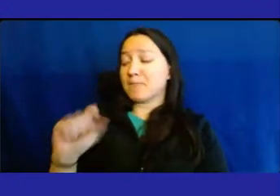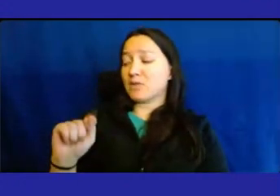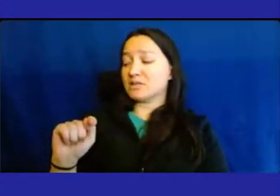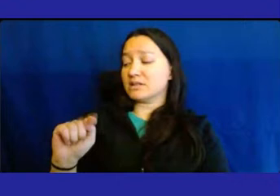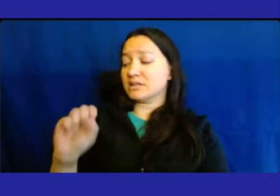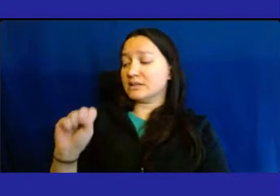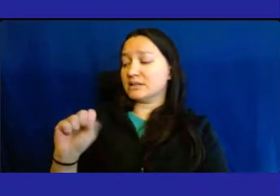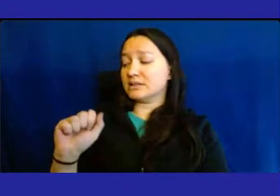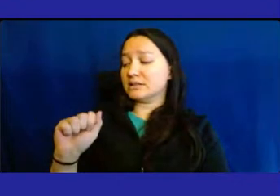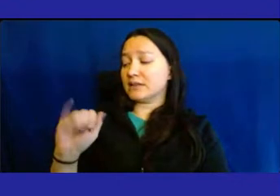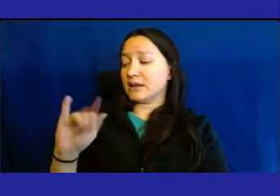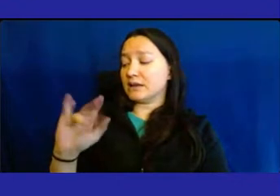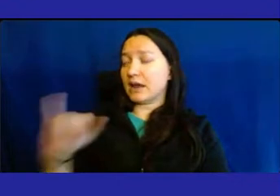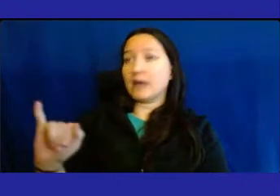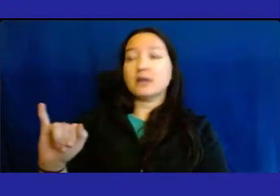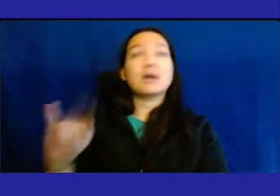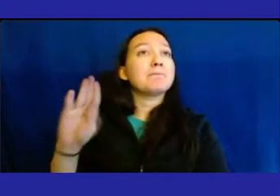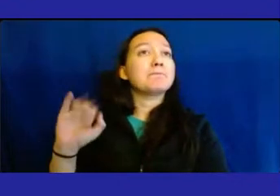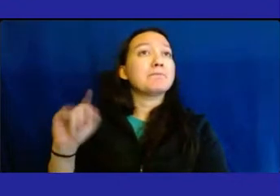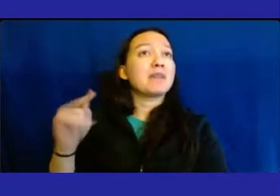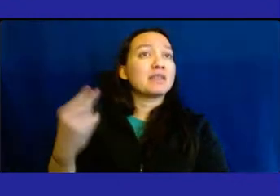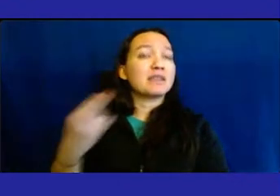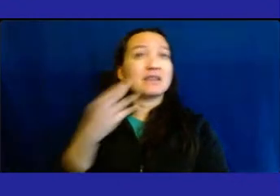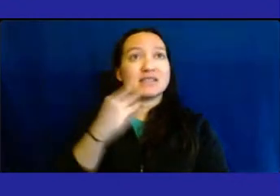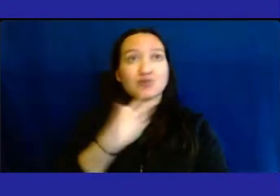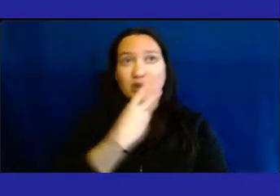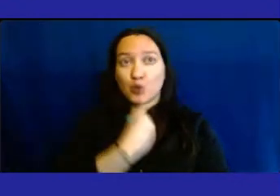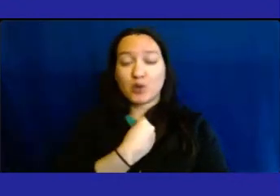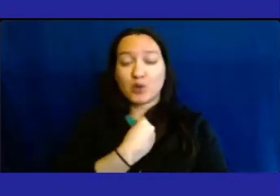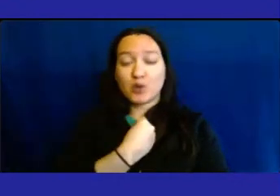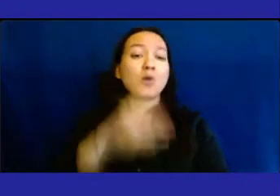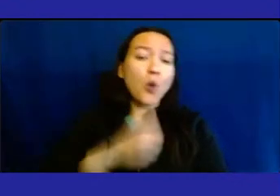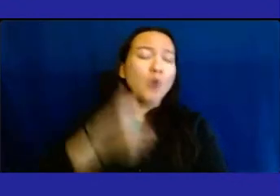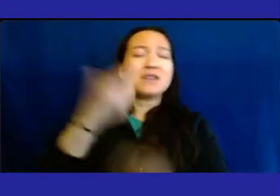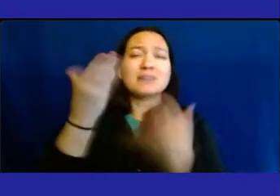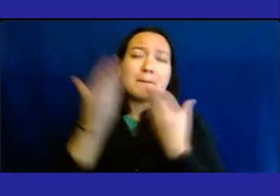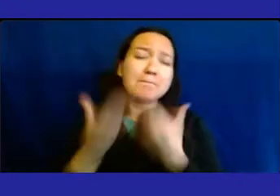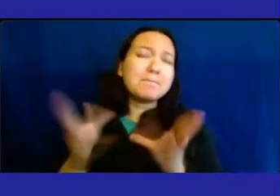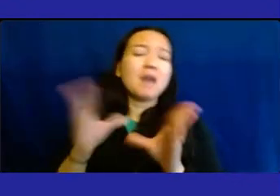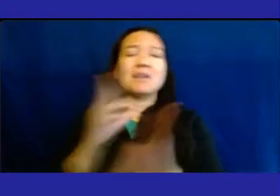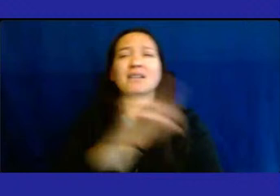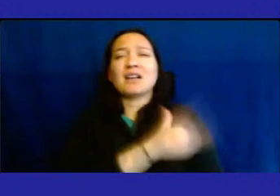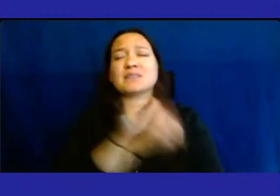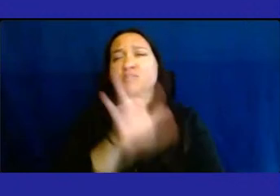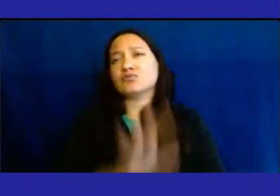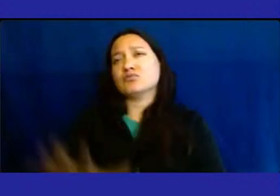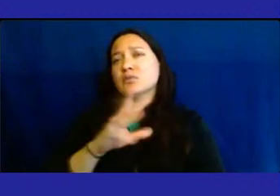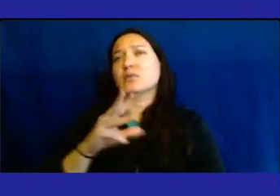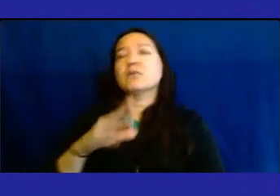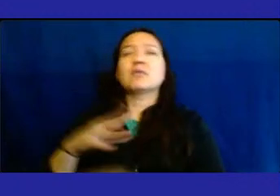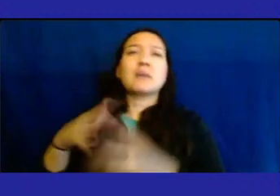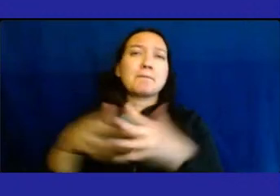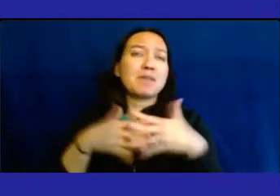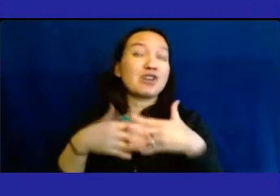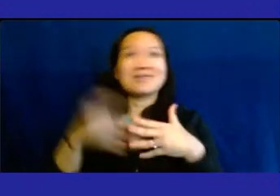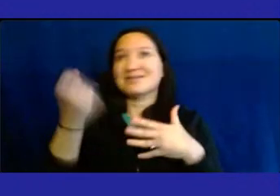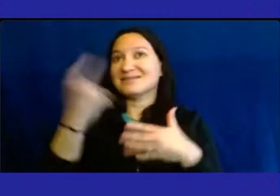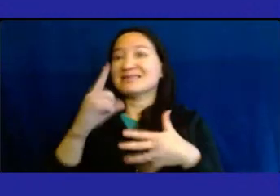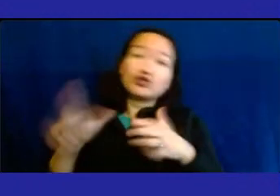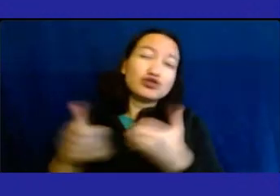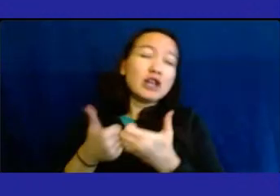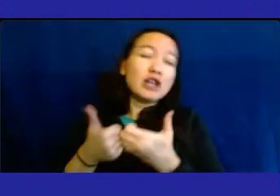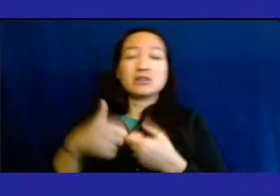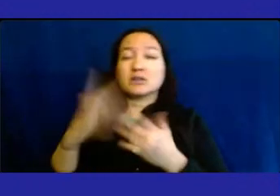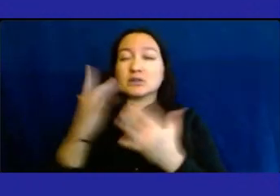Beth Israel campus. Bellevue is the oldest public hospital in the nation. Despite being challenged by space